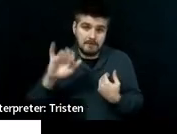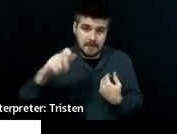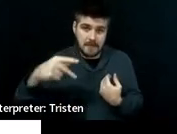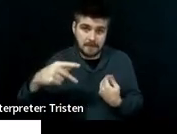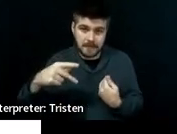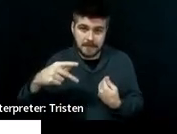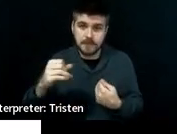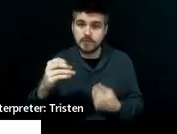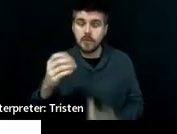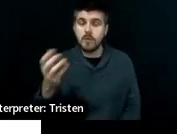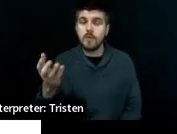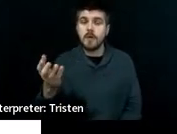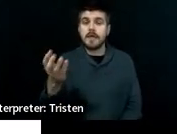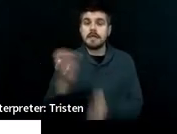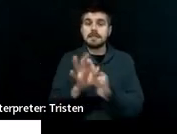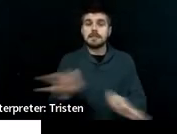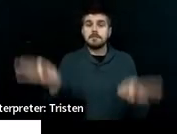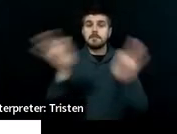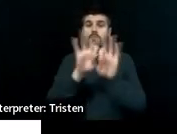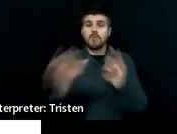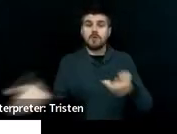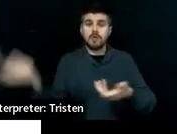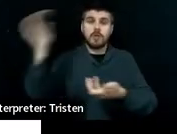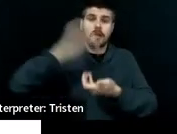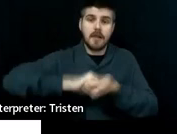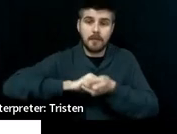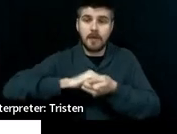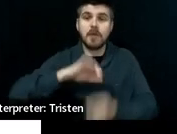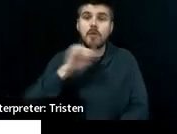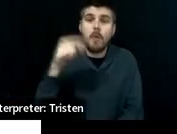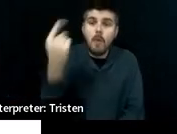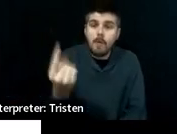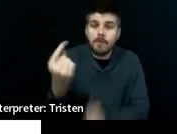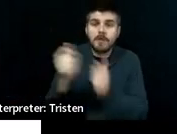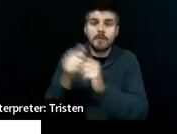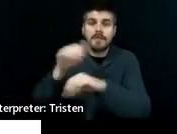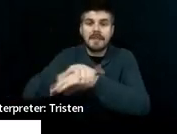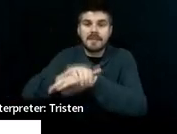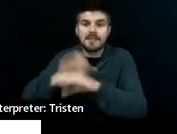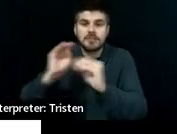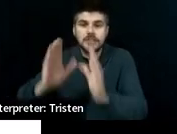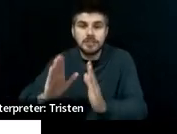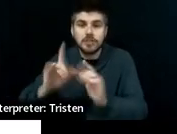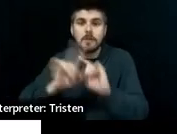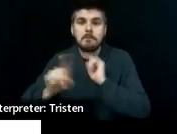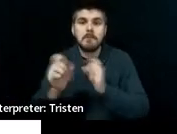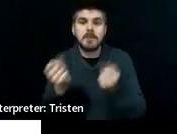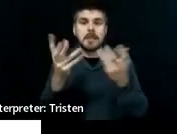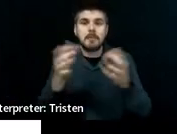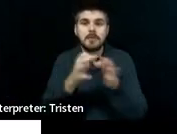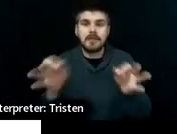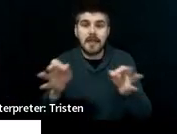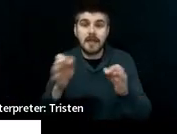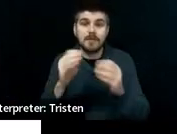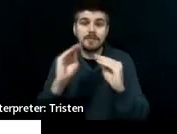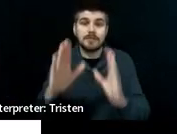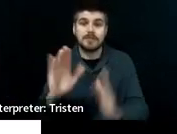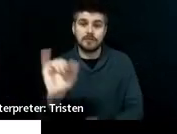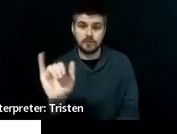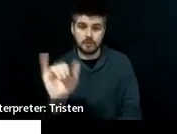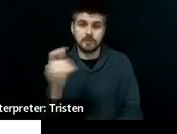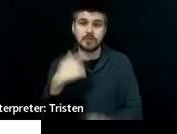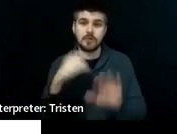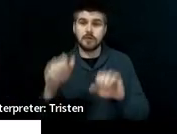very important to collaborate with not only the English teacher, but the multilingual teacher as well, so that we can